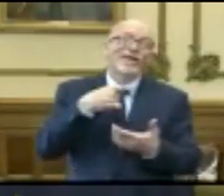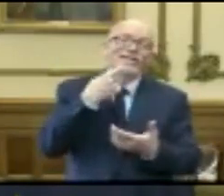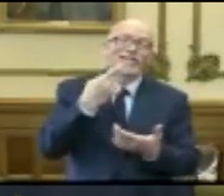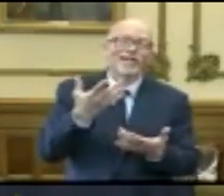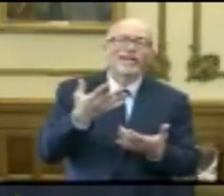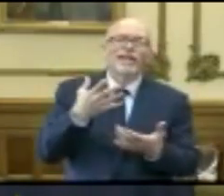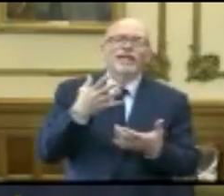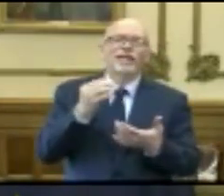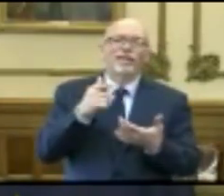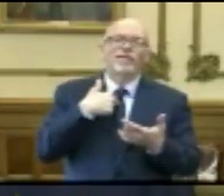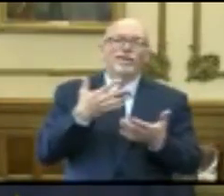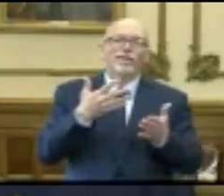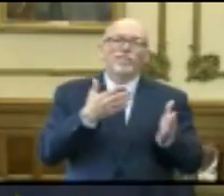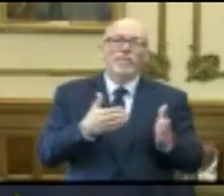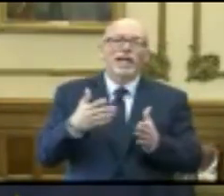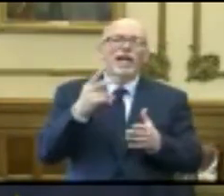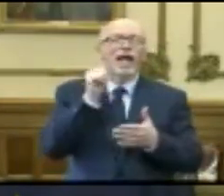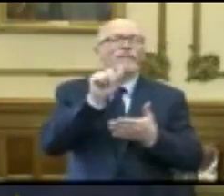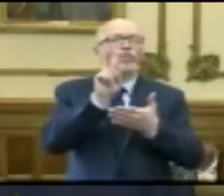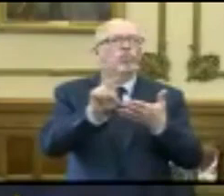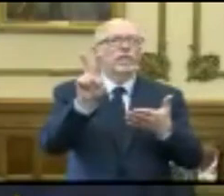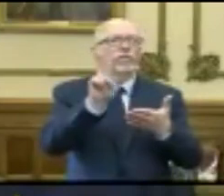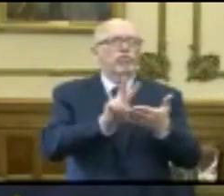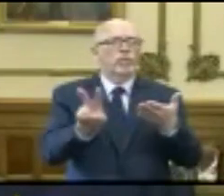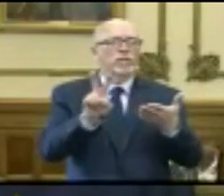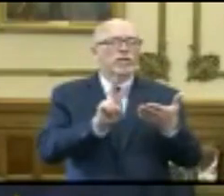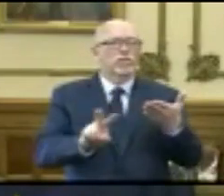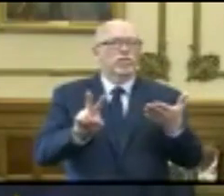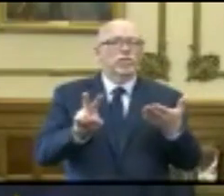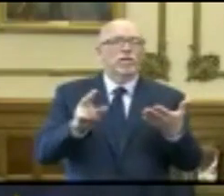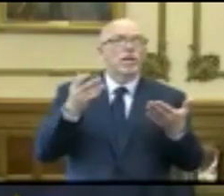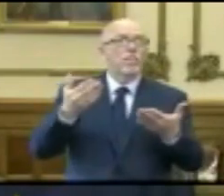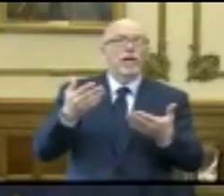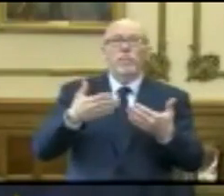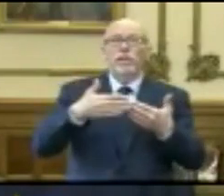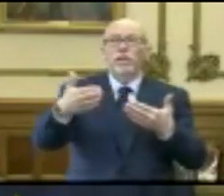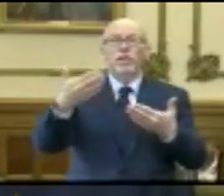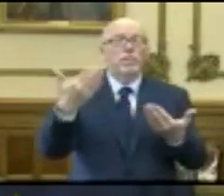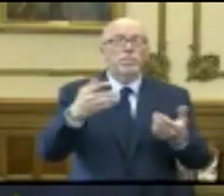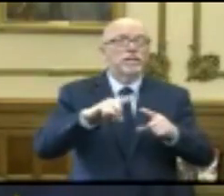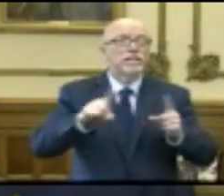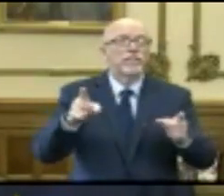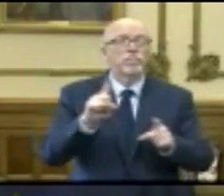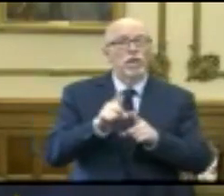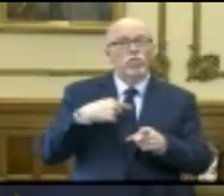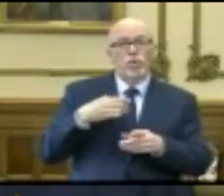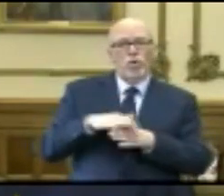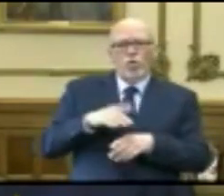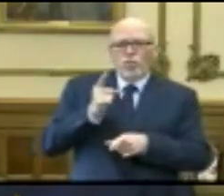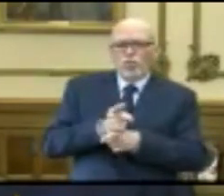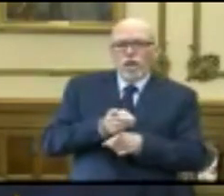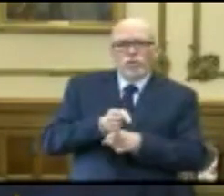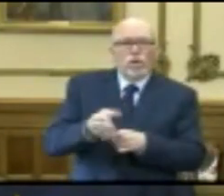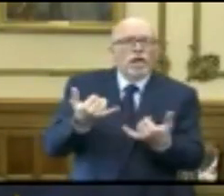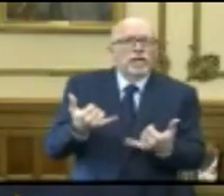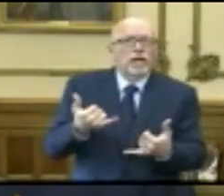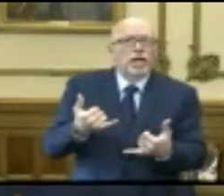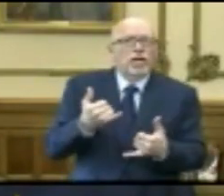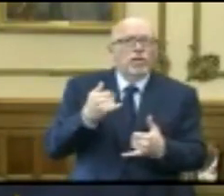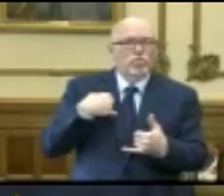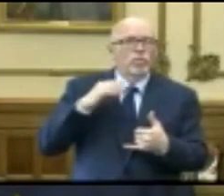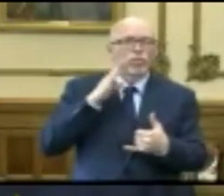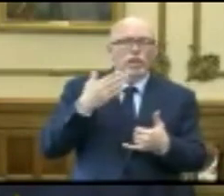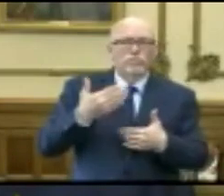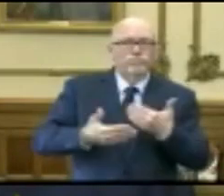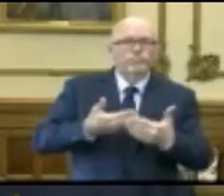planned this out in increments of two weeks to date, may not do that going forward, we're on the right road to recovery